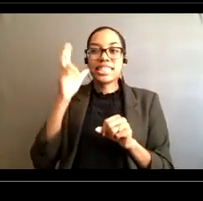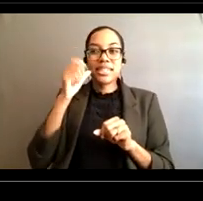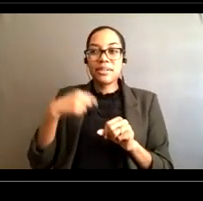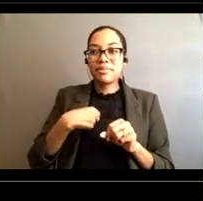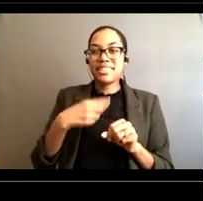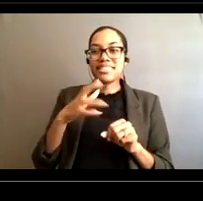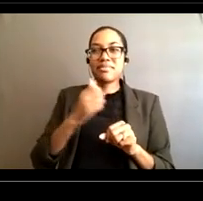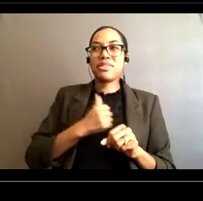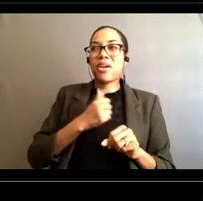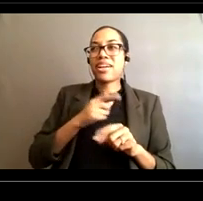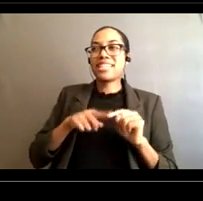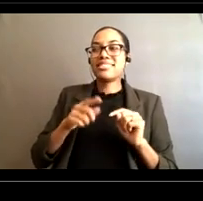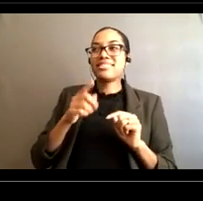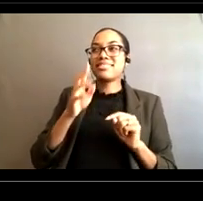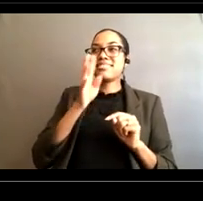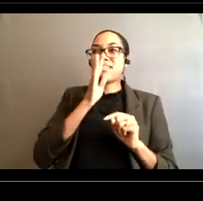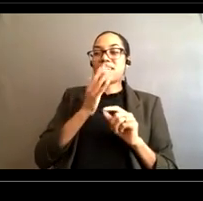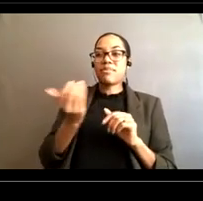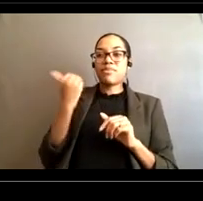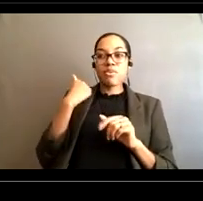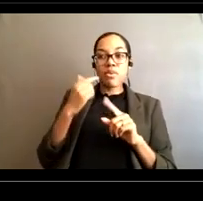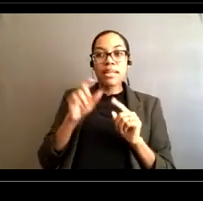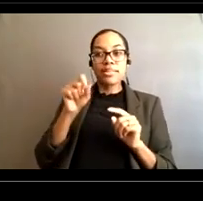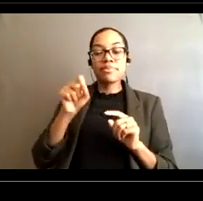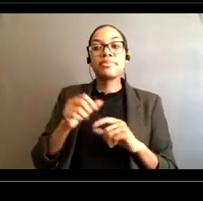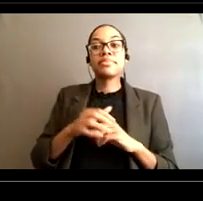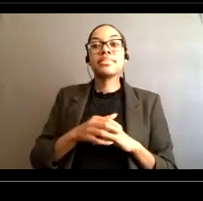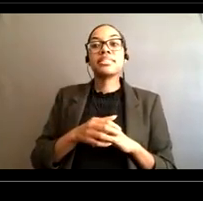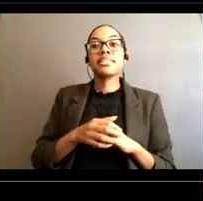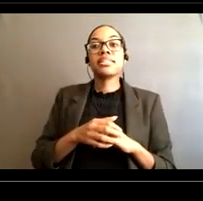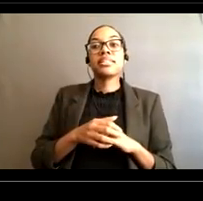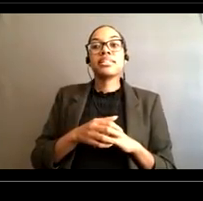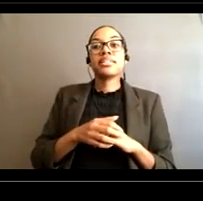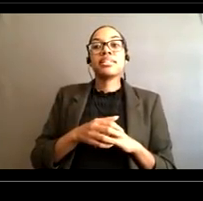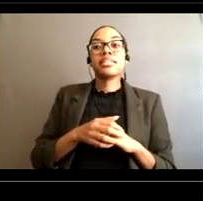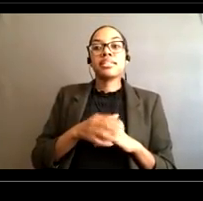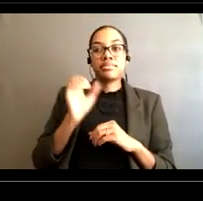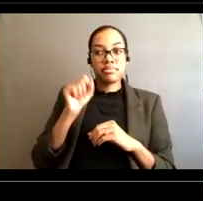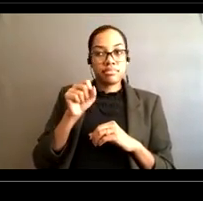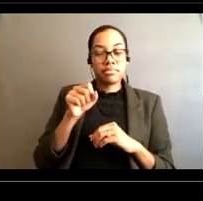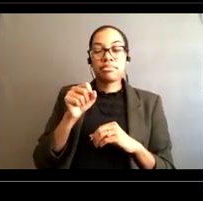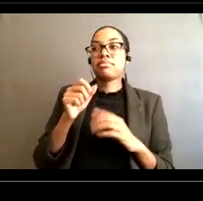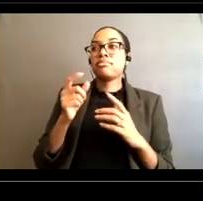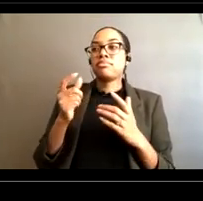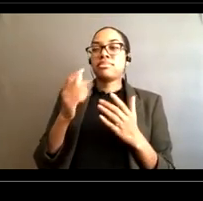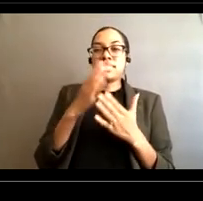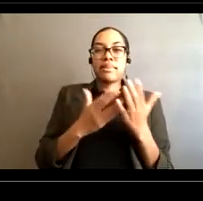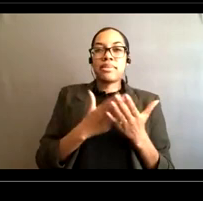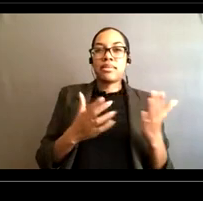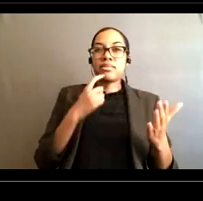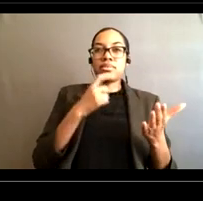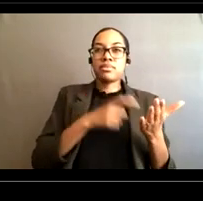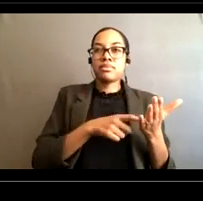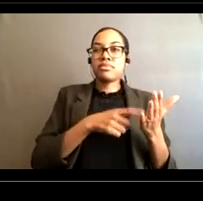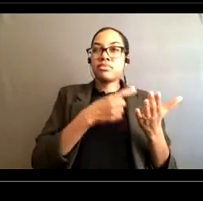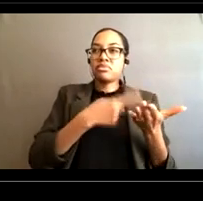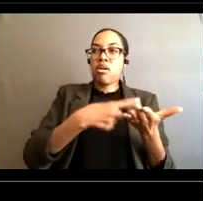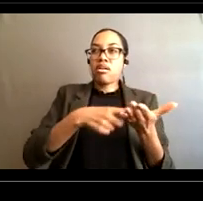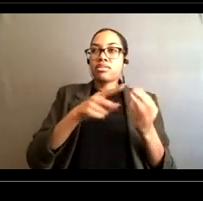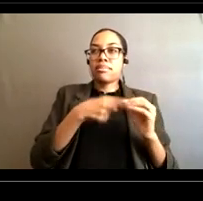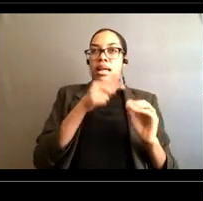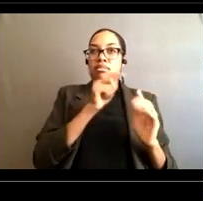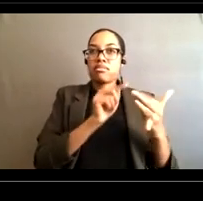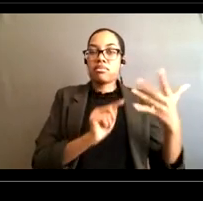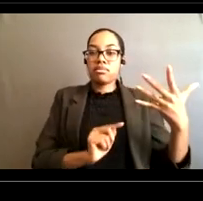me. I I I hope uh, um, but as as far as you know some of the things that we talked about Um, you know, mike